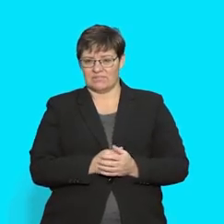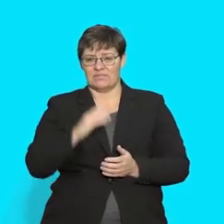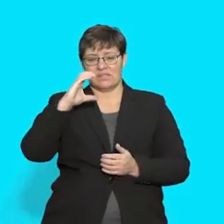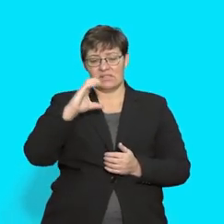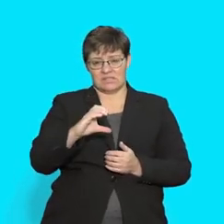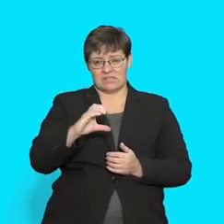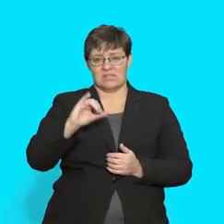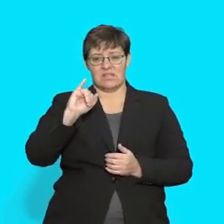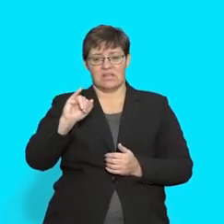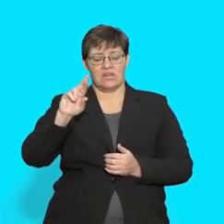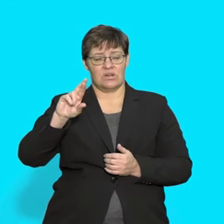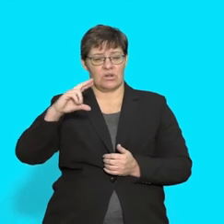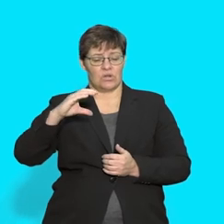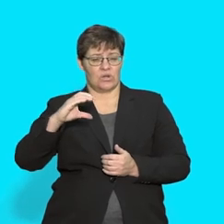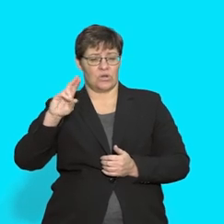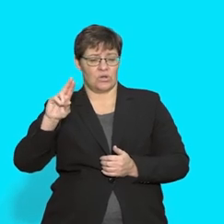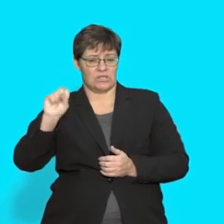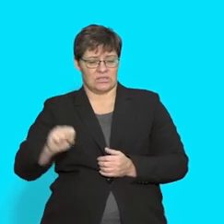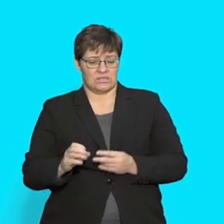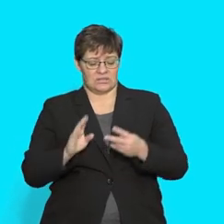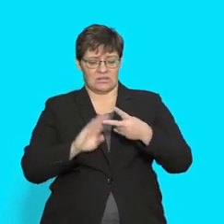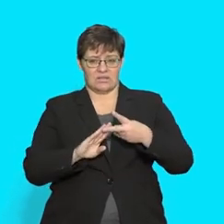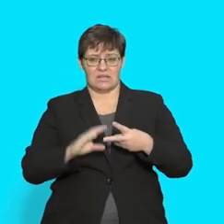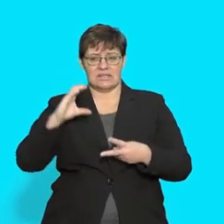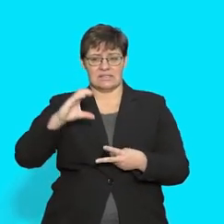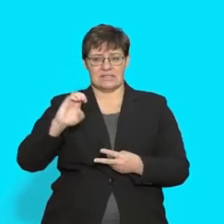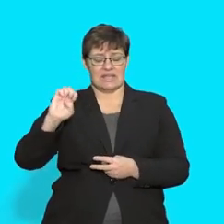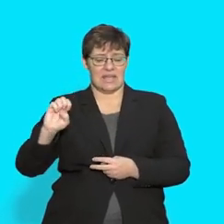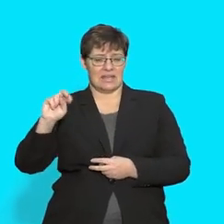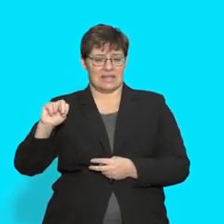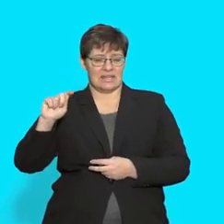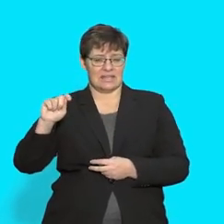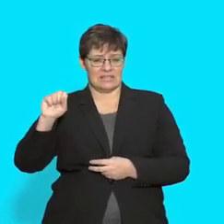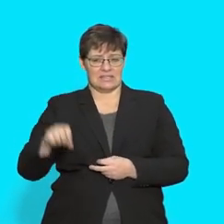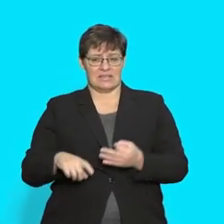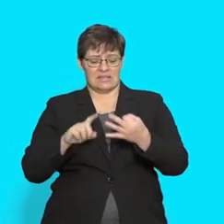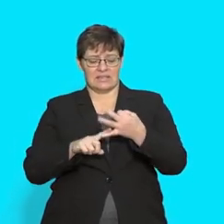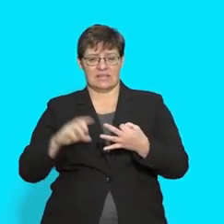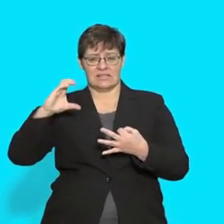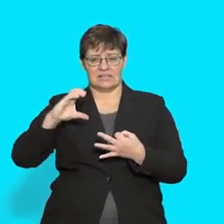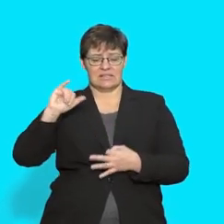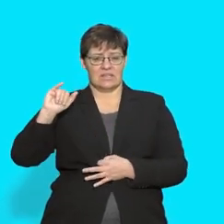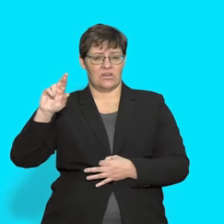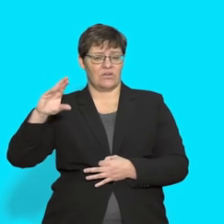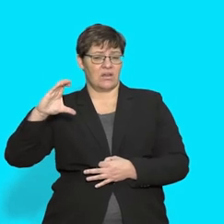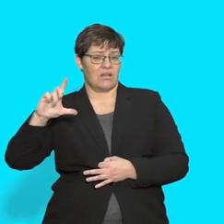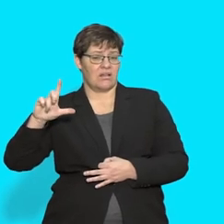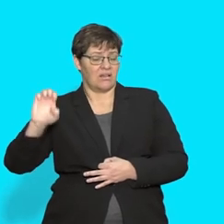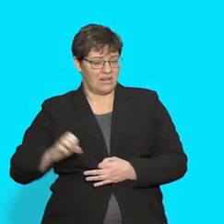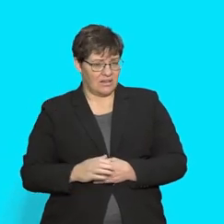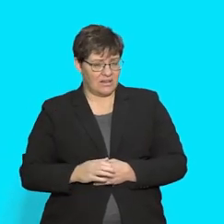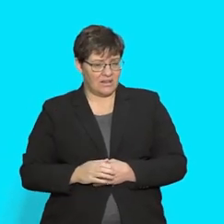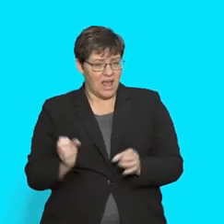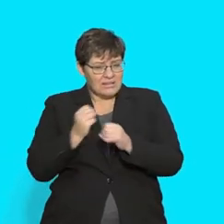Circus Sense Circle What sound did you hear at the beginning?